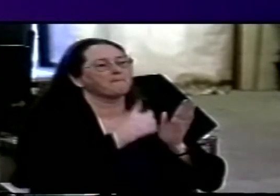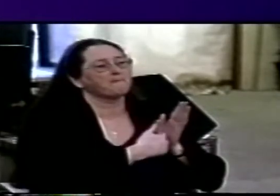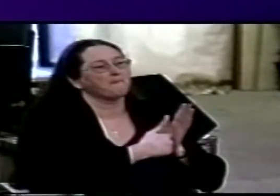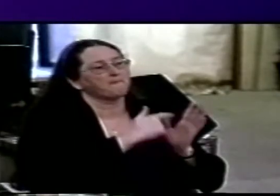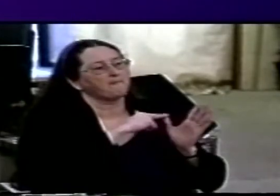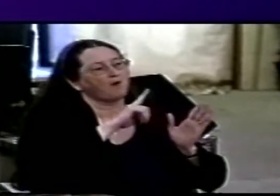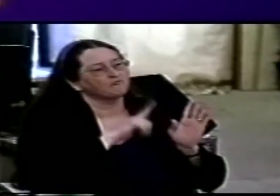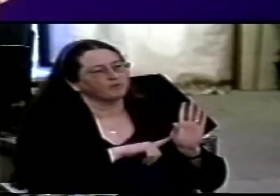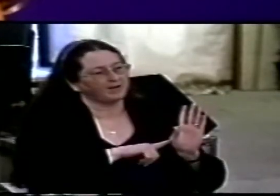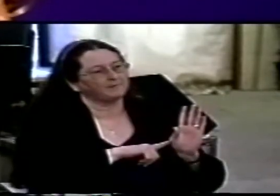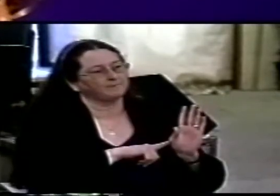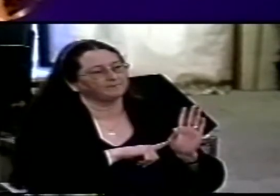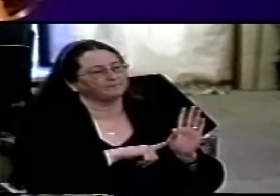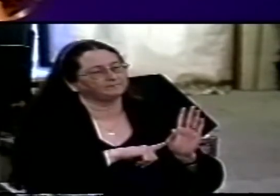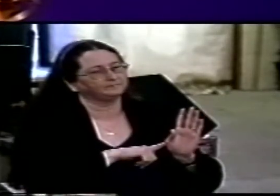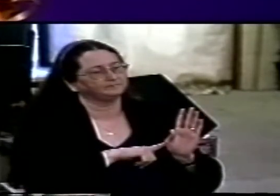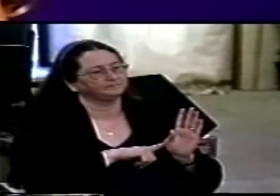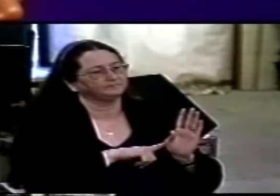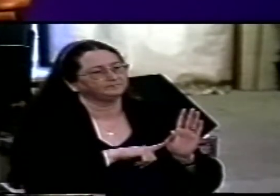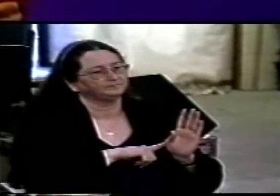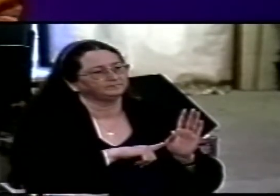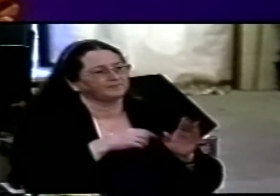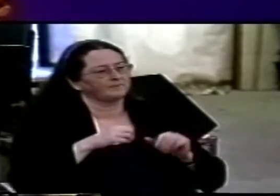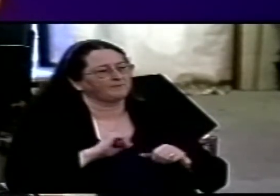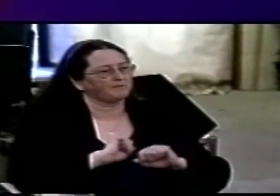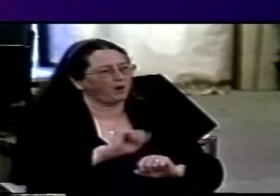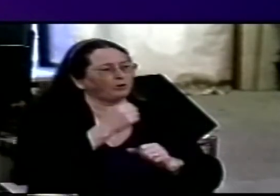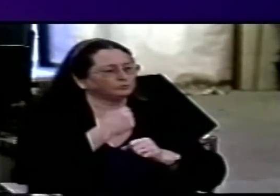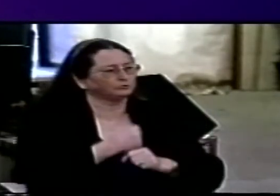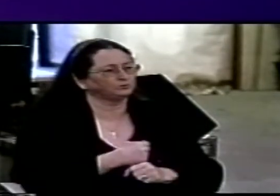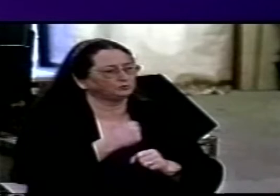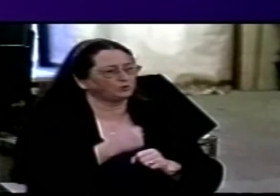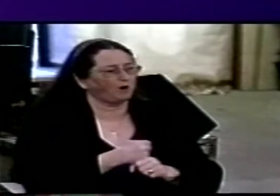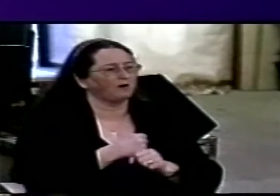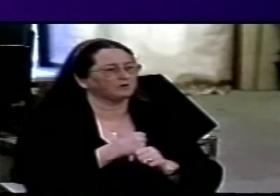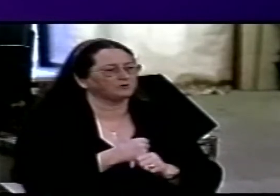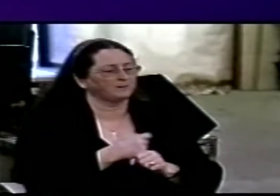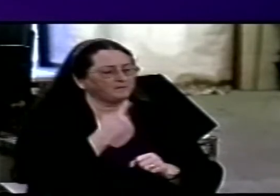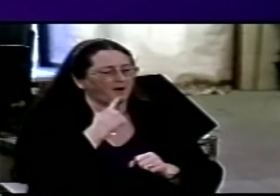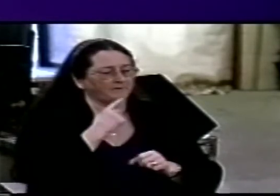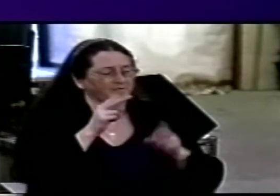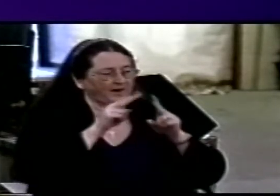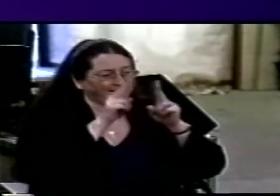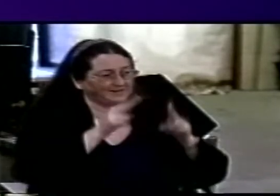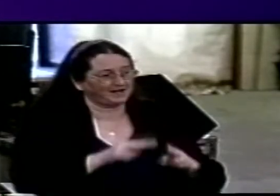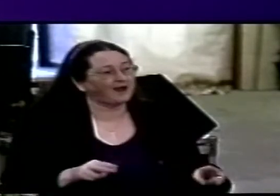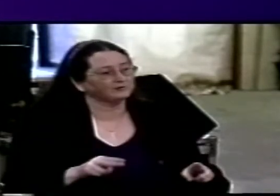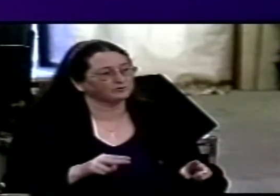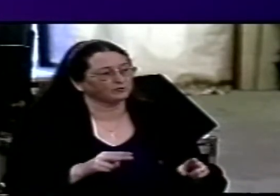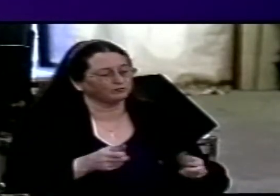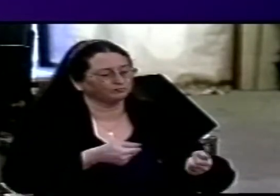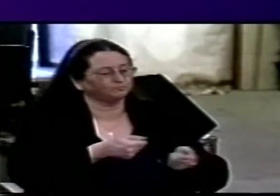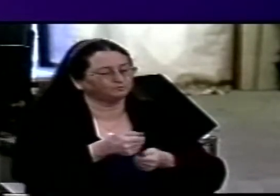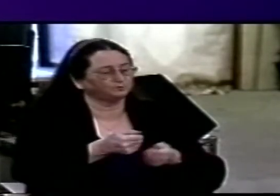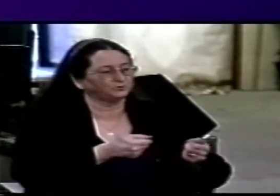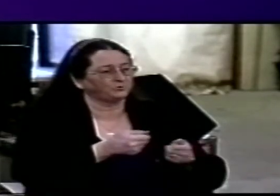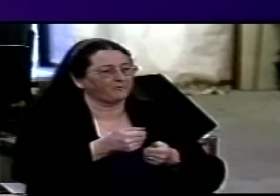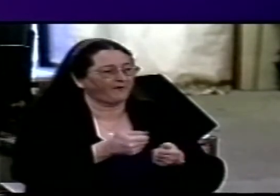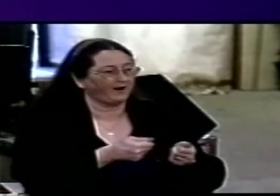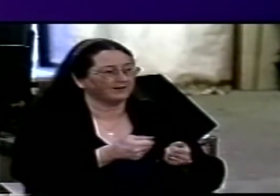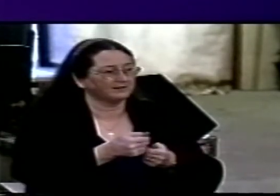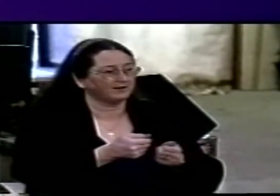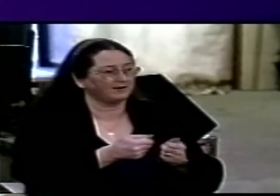to the Church of God of Prophecy he probably still does but then he was the international supervisor the international pastor